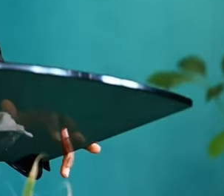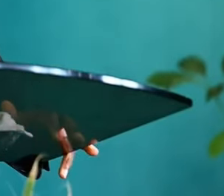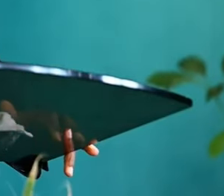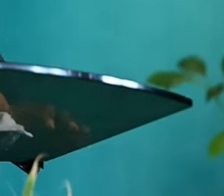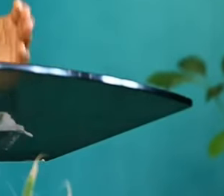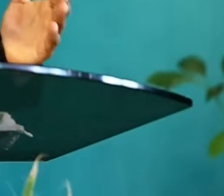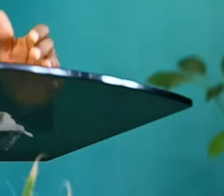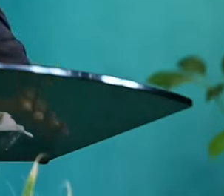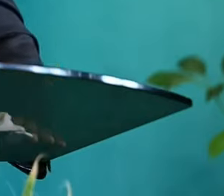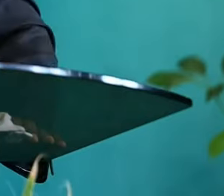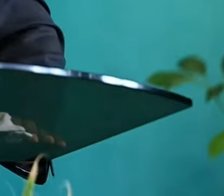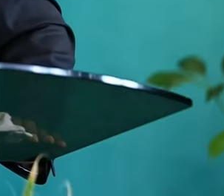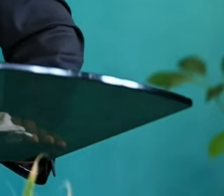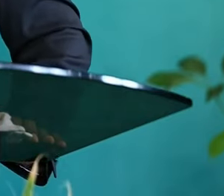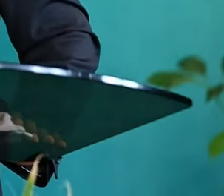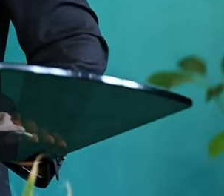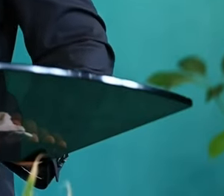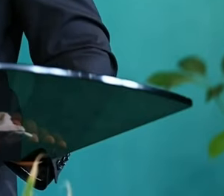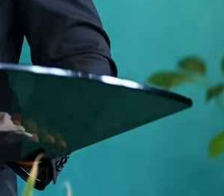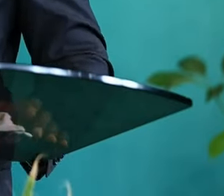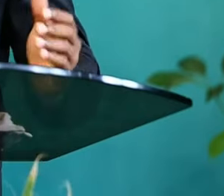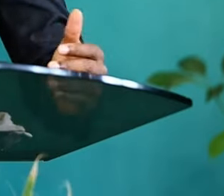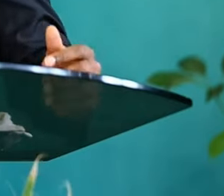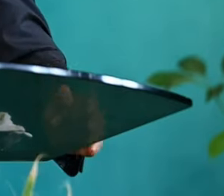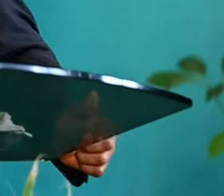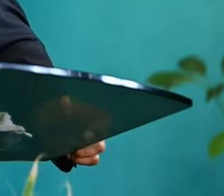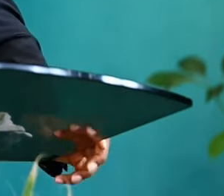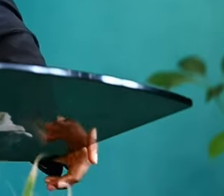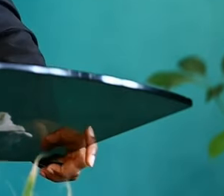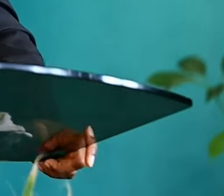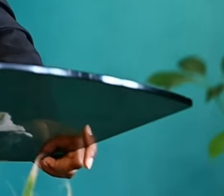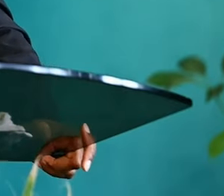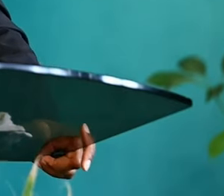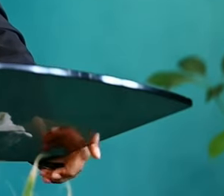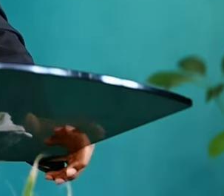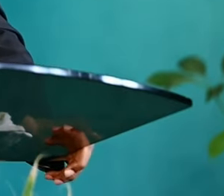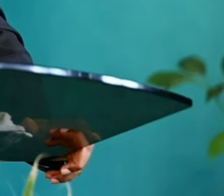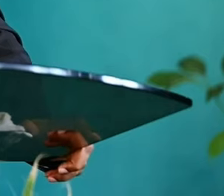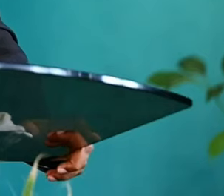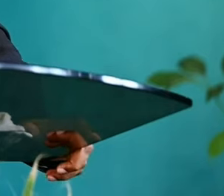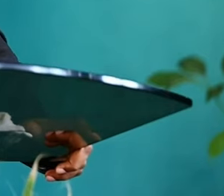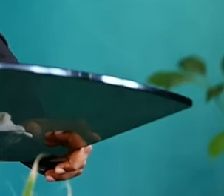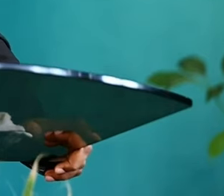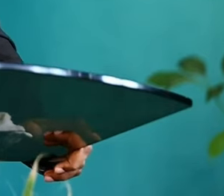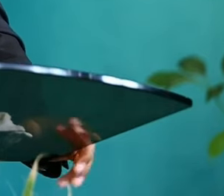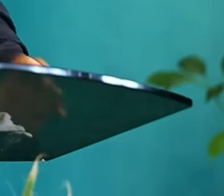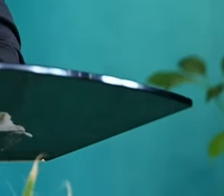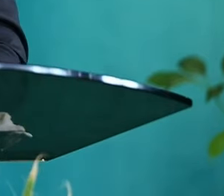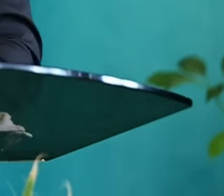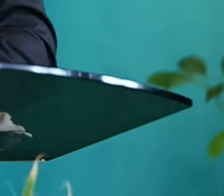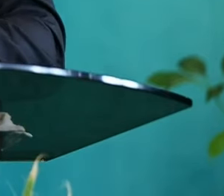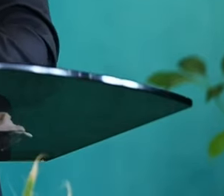on the internet and all of you who've been coming night after night to pray with us.